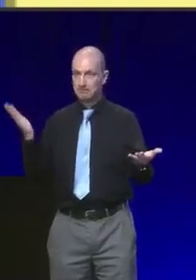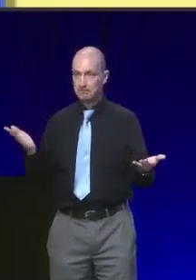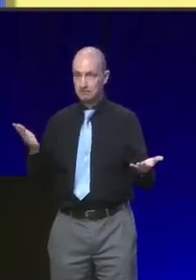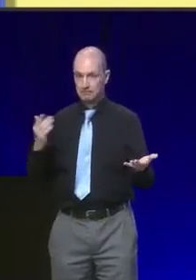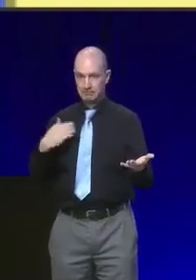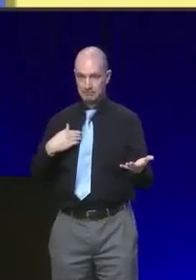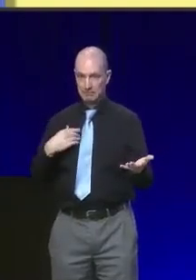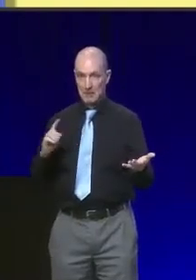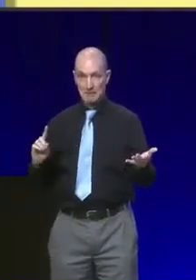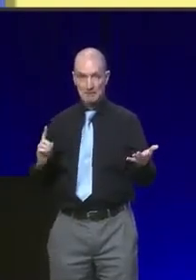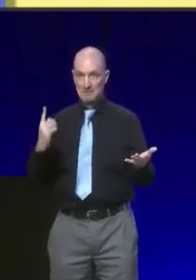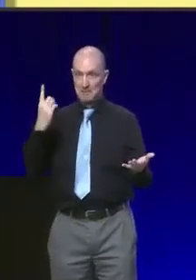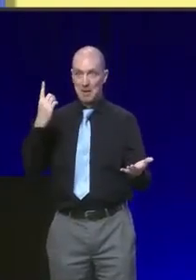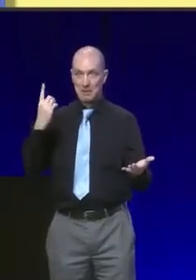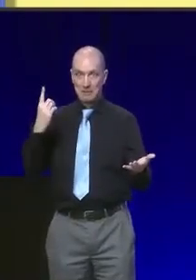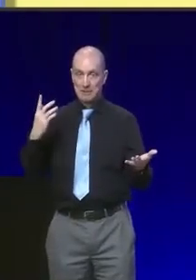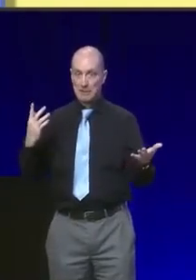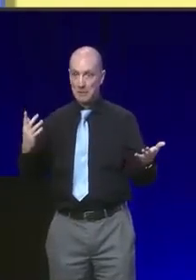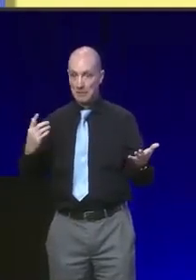Minister. want